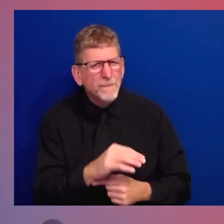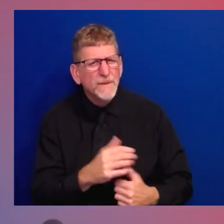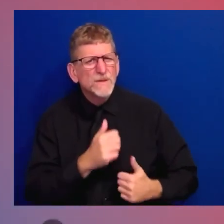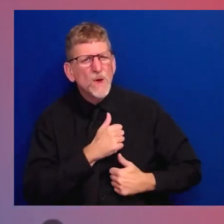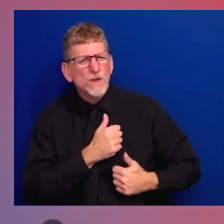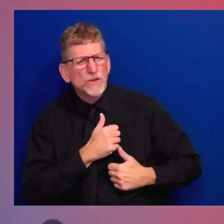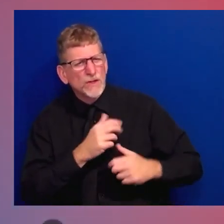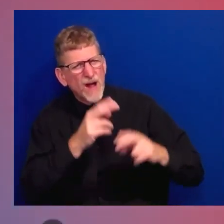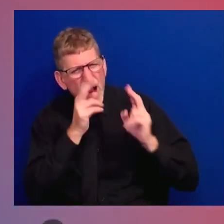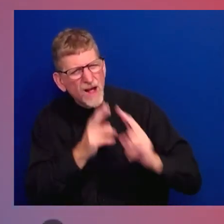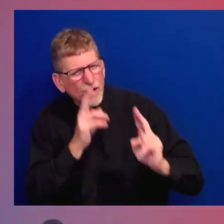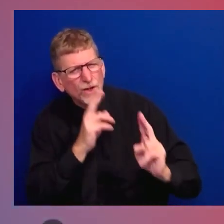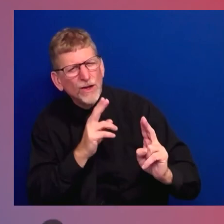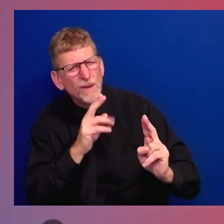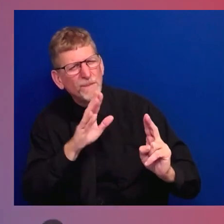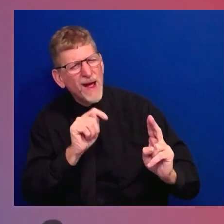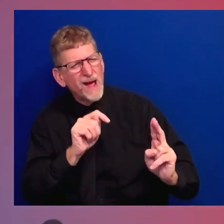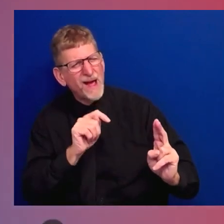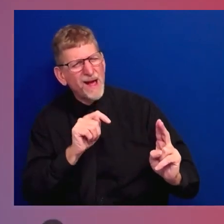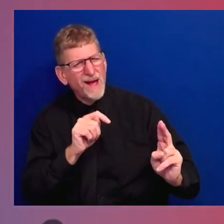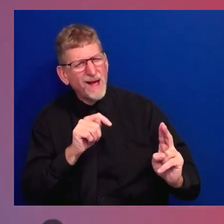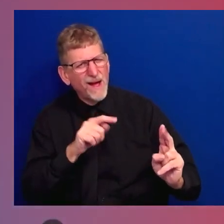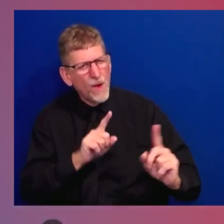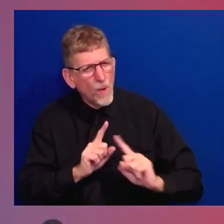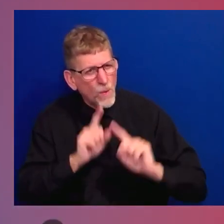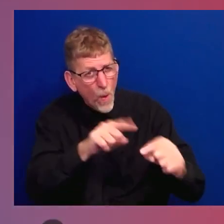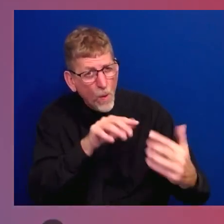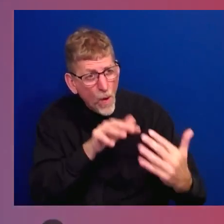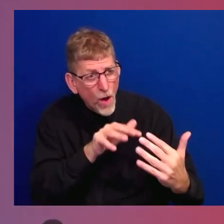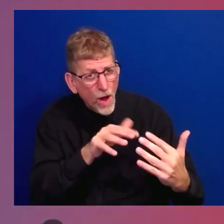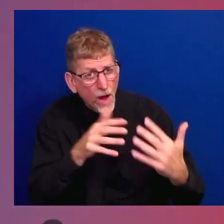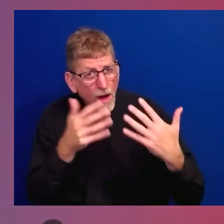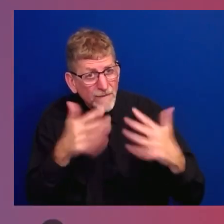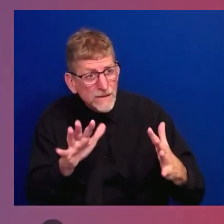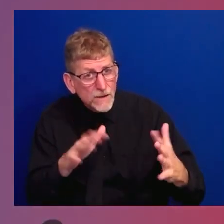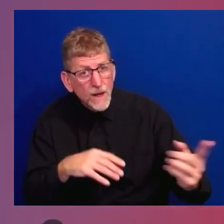and then go back, and go back, and go back. So we owe you.